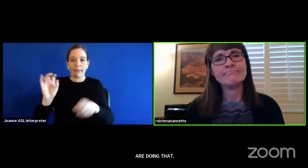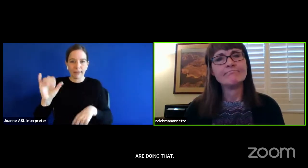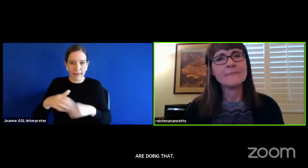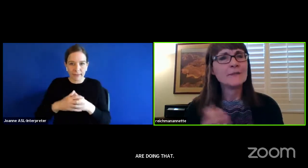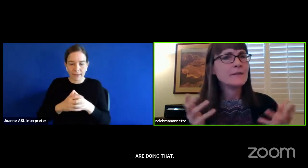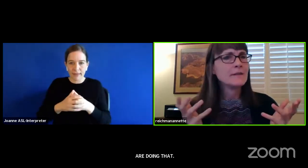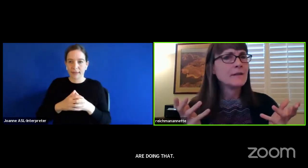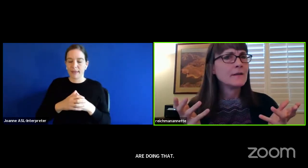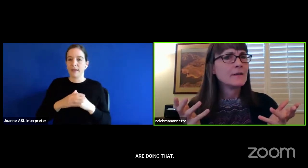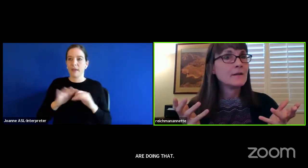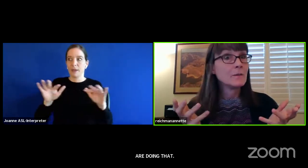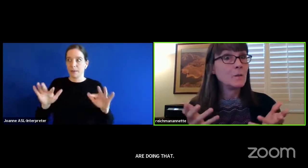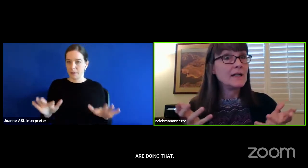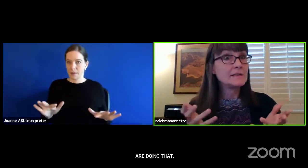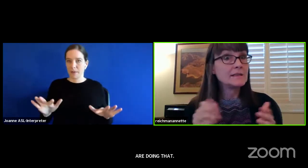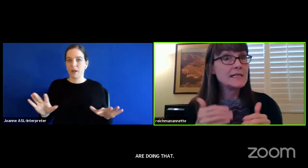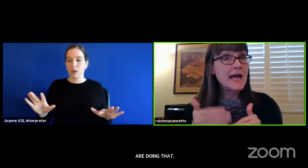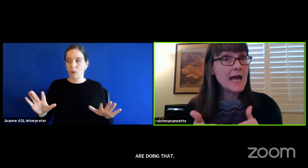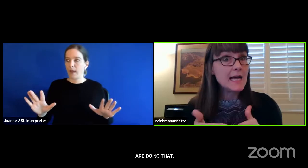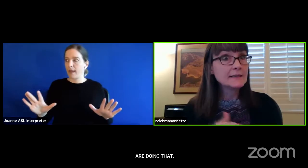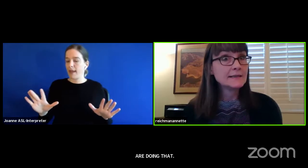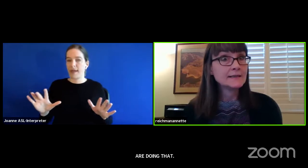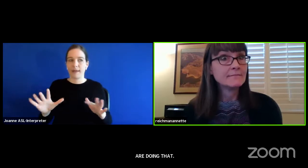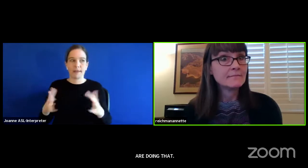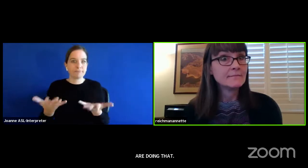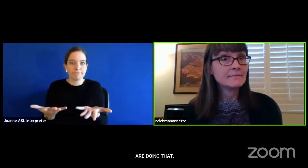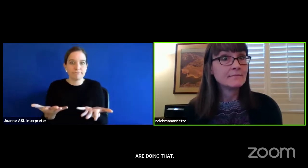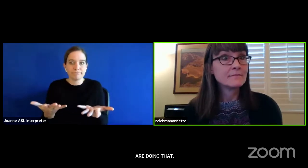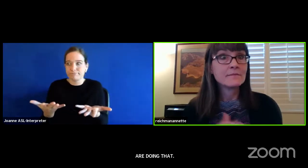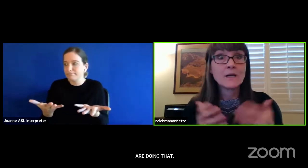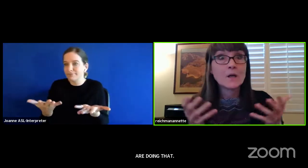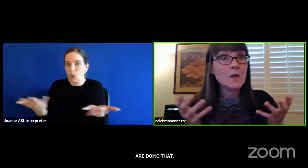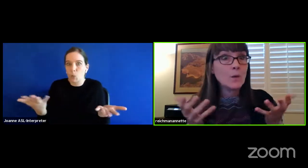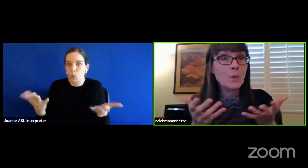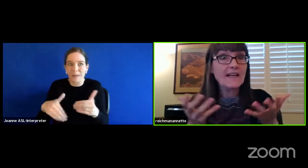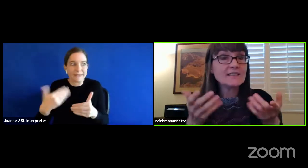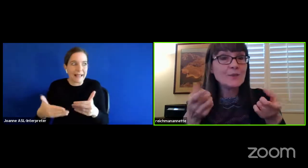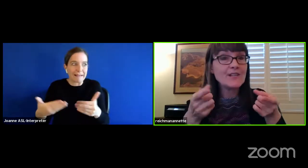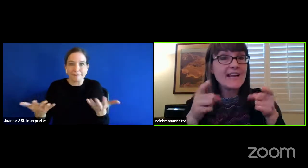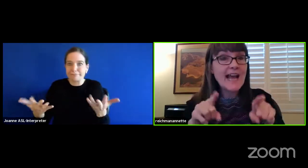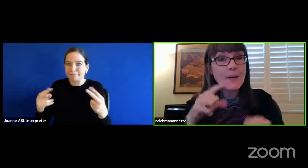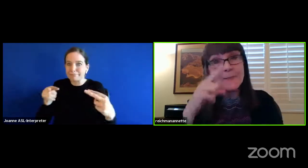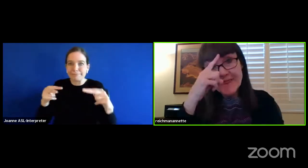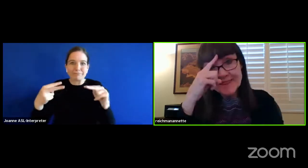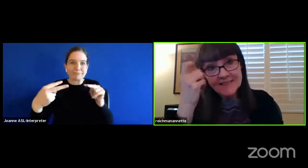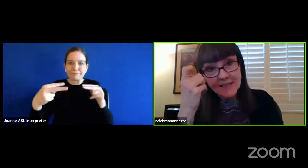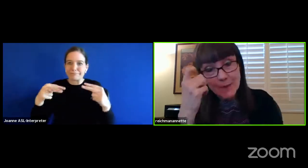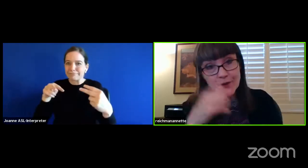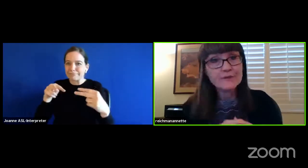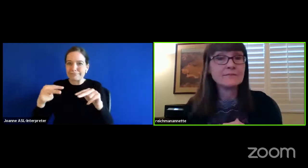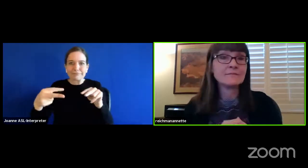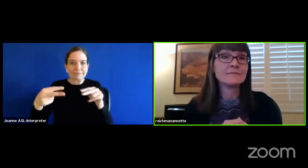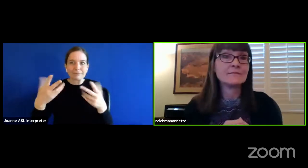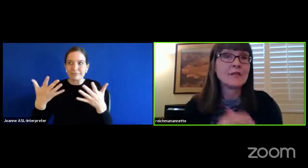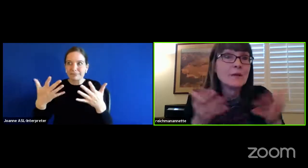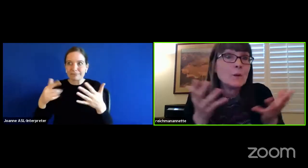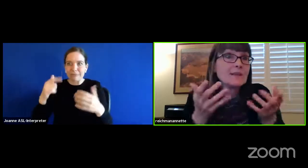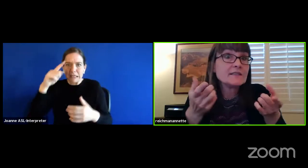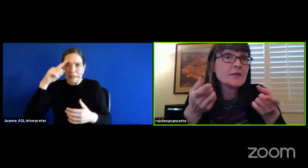what's next? What's going to happen this summer?